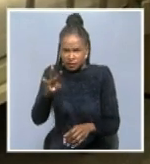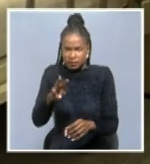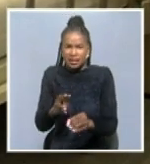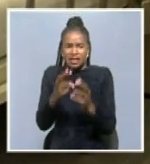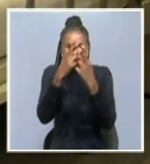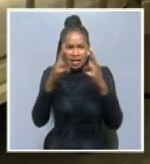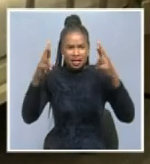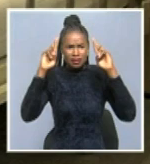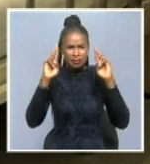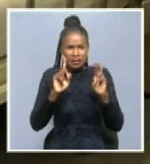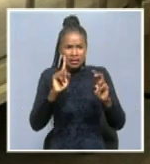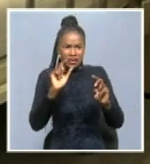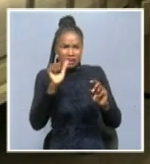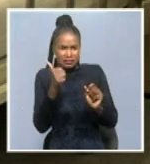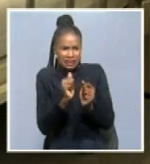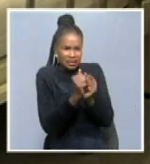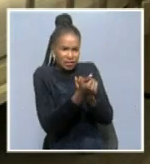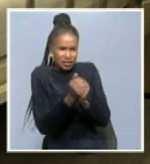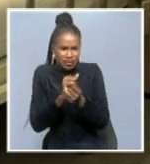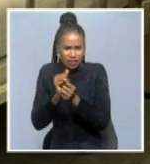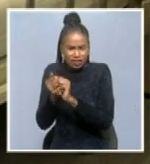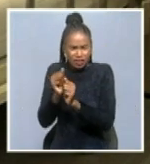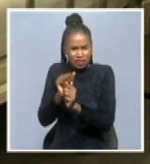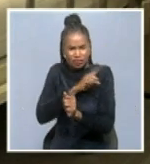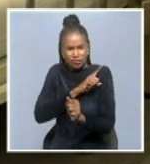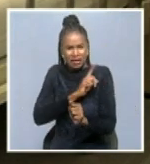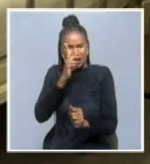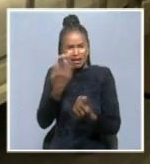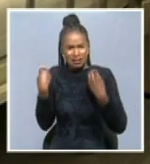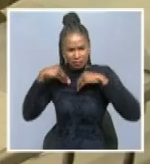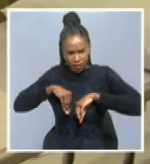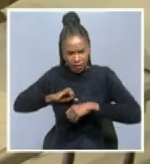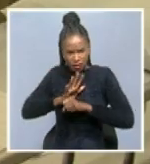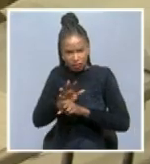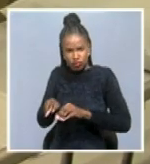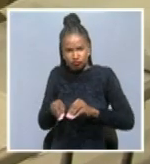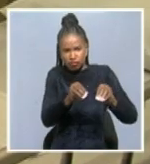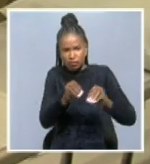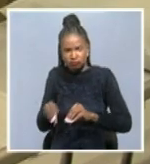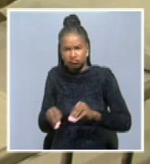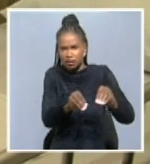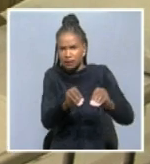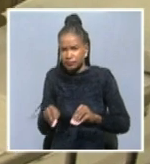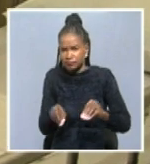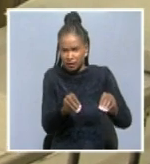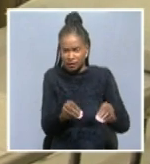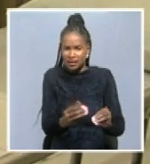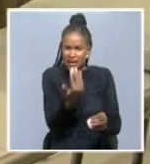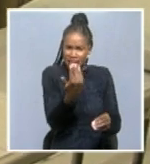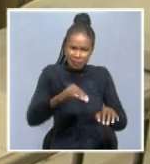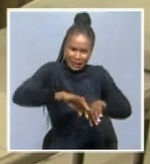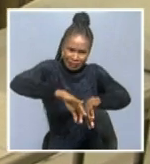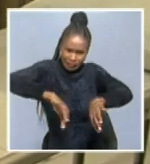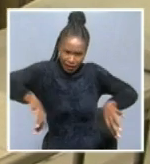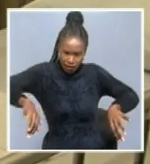available space for isolated, isolated, beds. And then